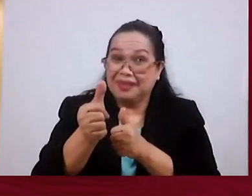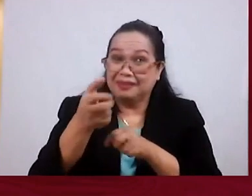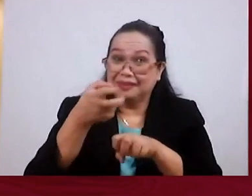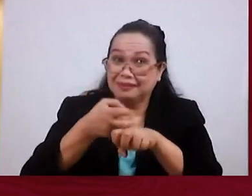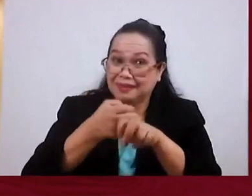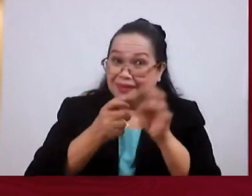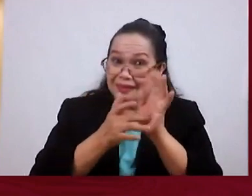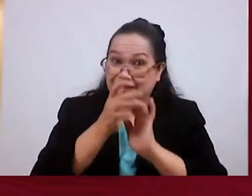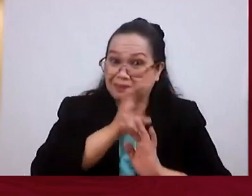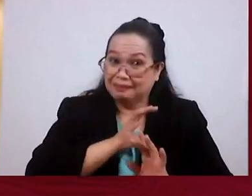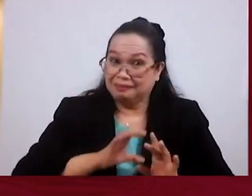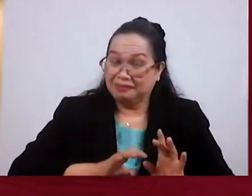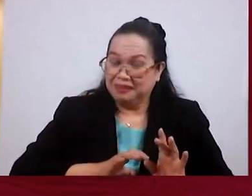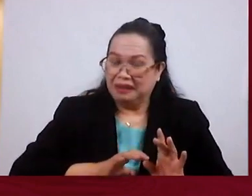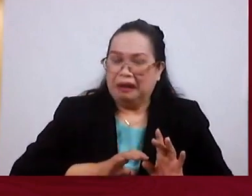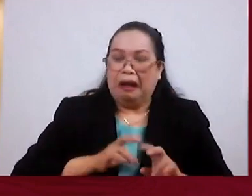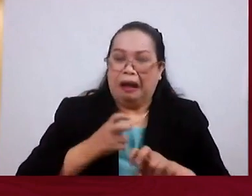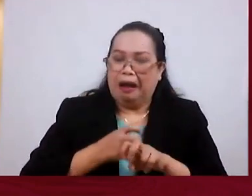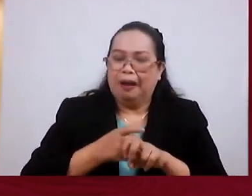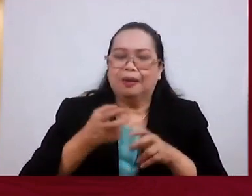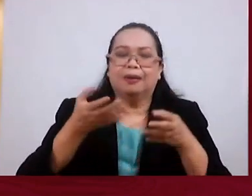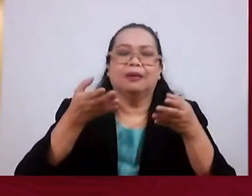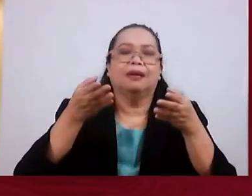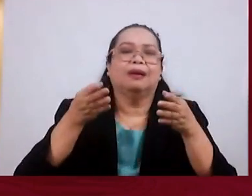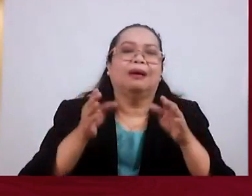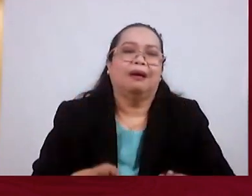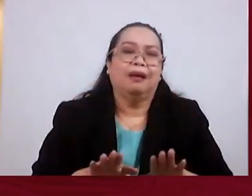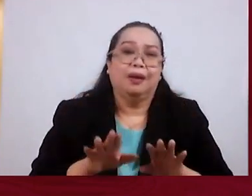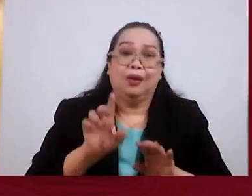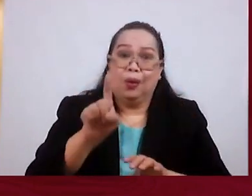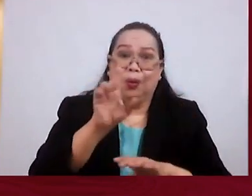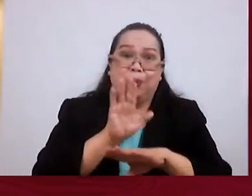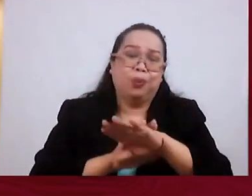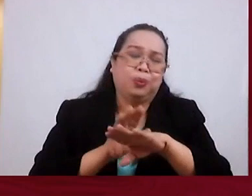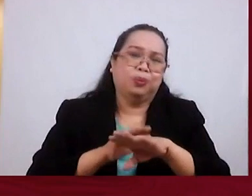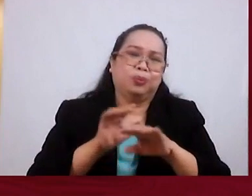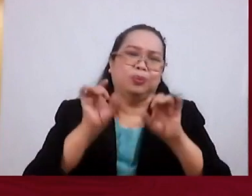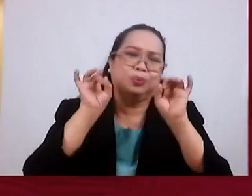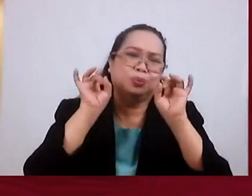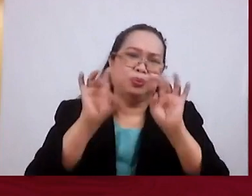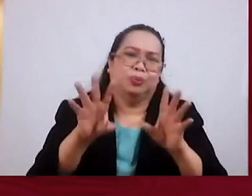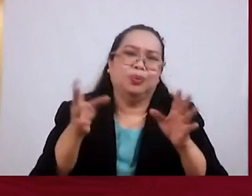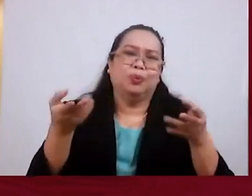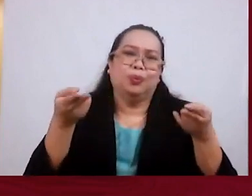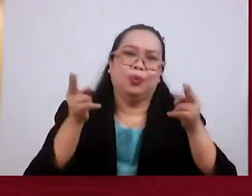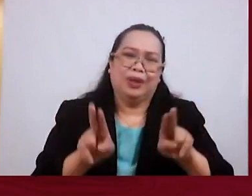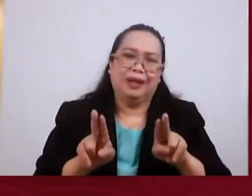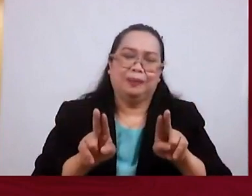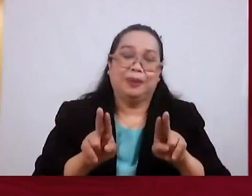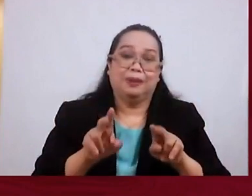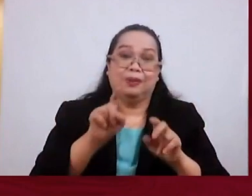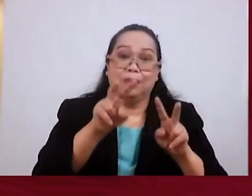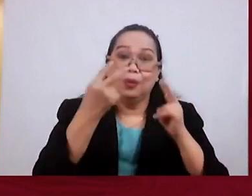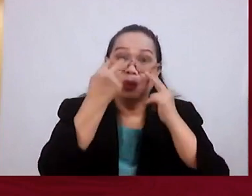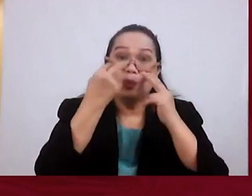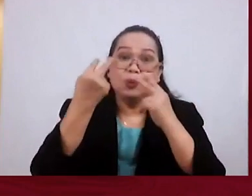Beware The Consequences Of Apostasy You Think Following Christ Is Too Hard He Said Look Back